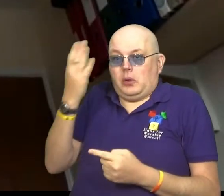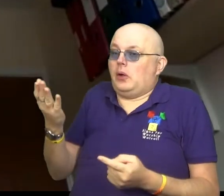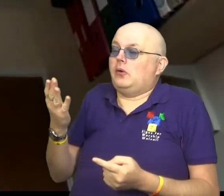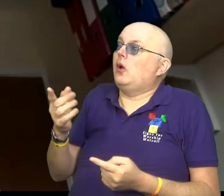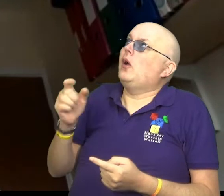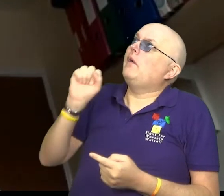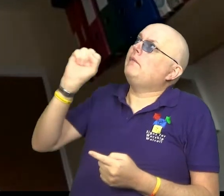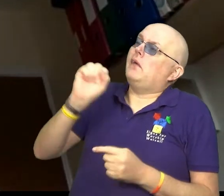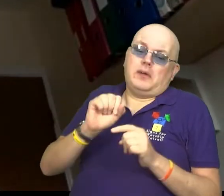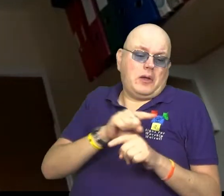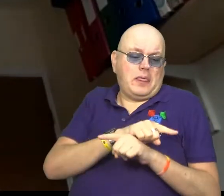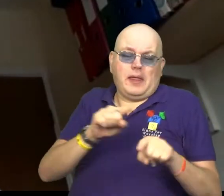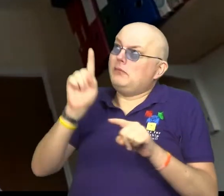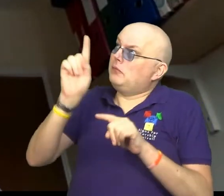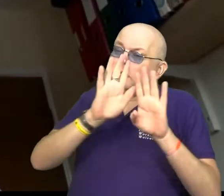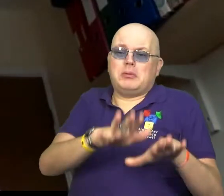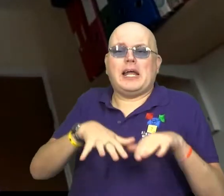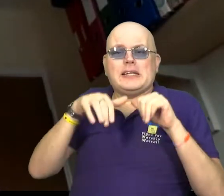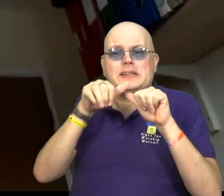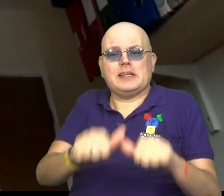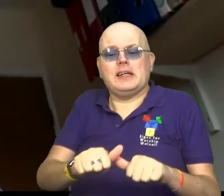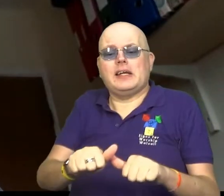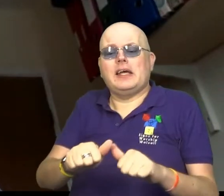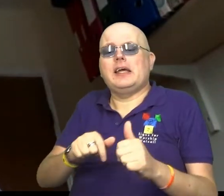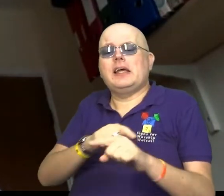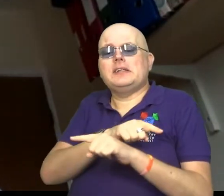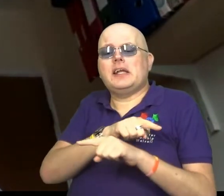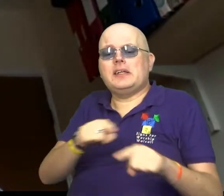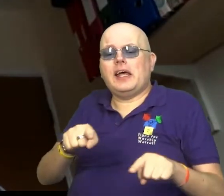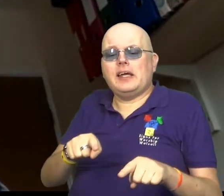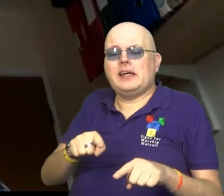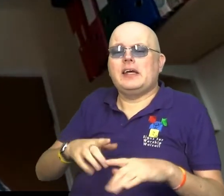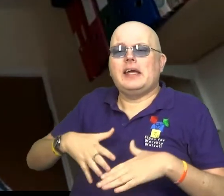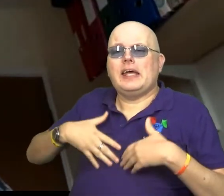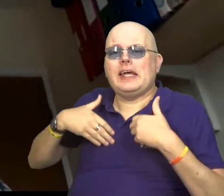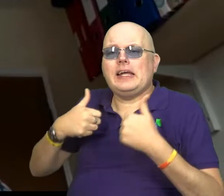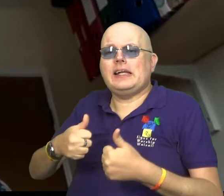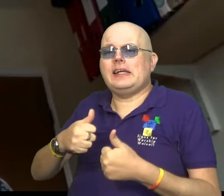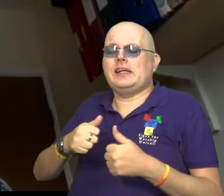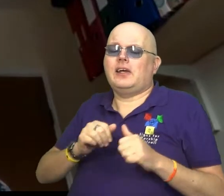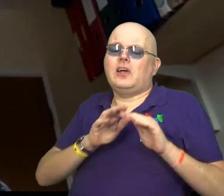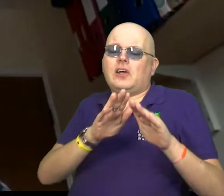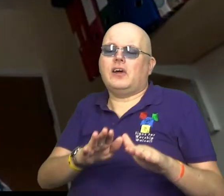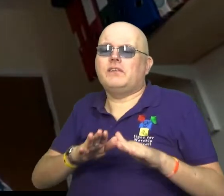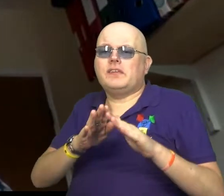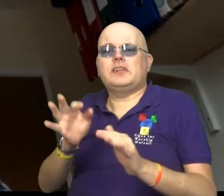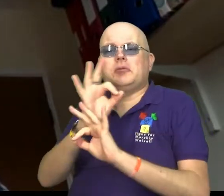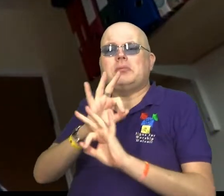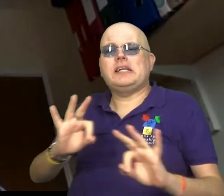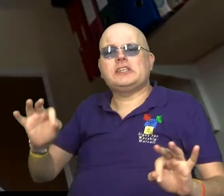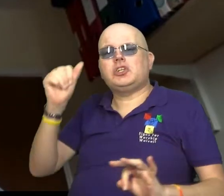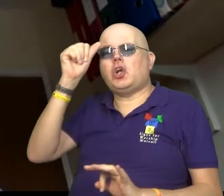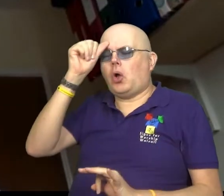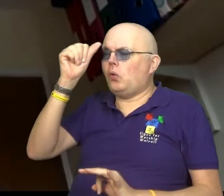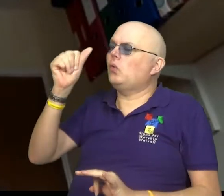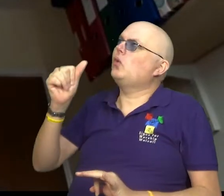we ask for your blessing on them, so that they may know healing, comfort and